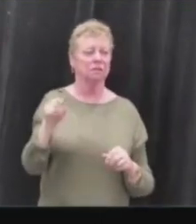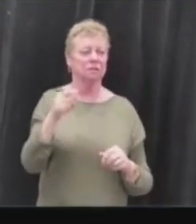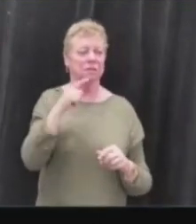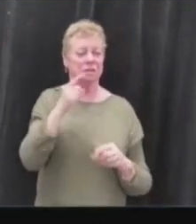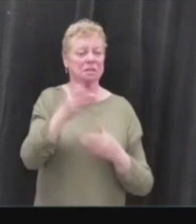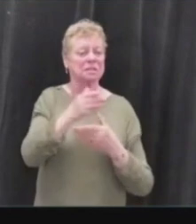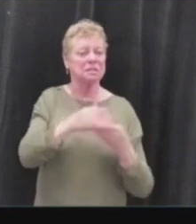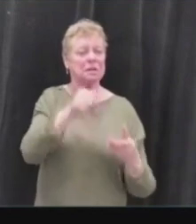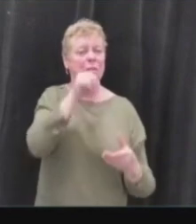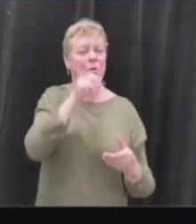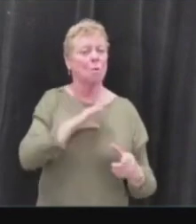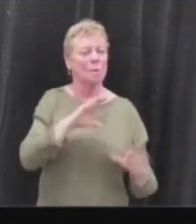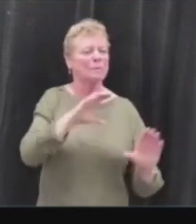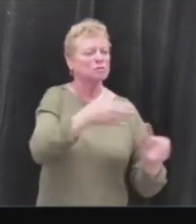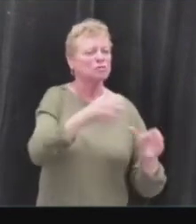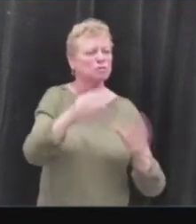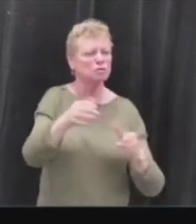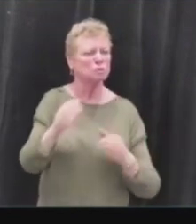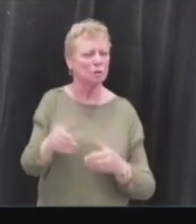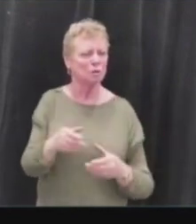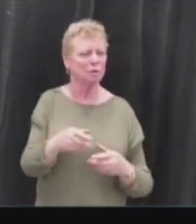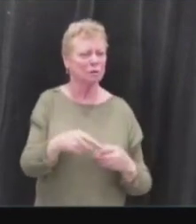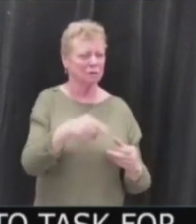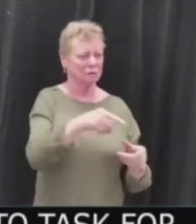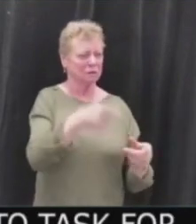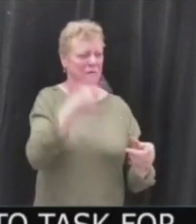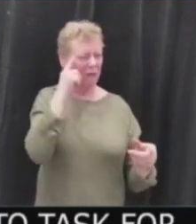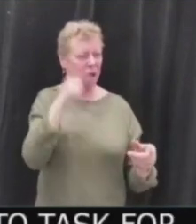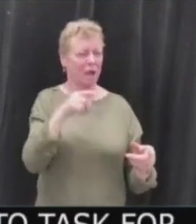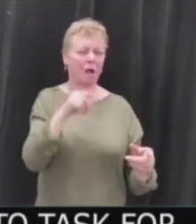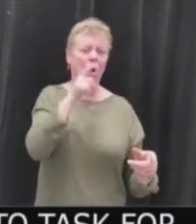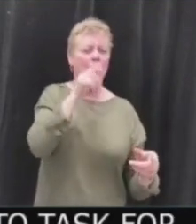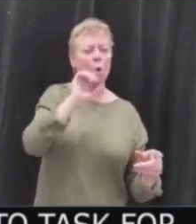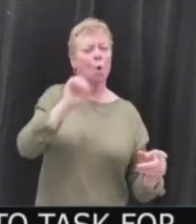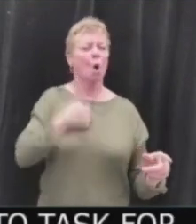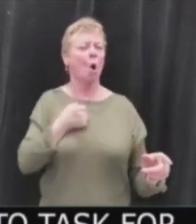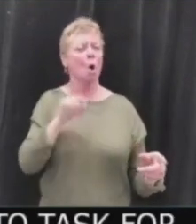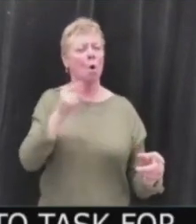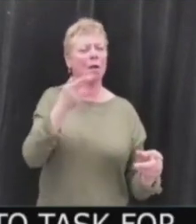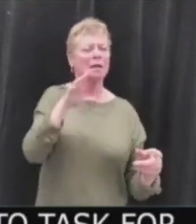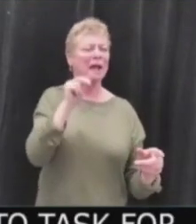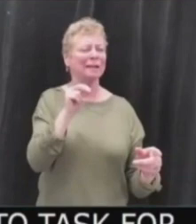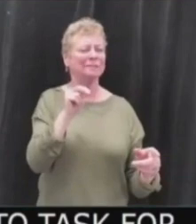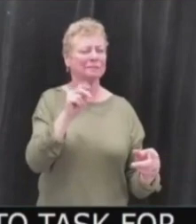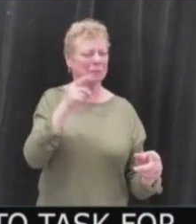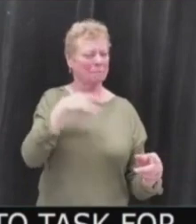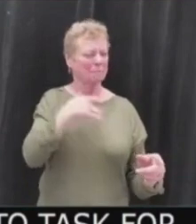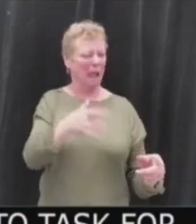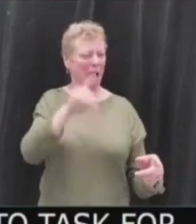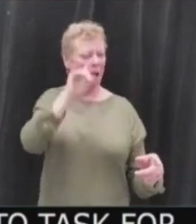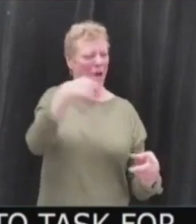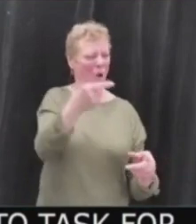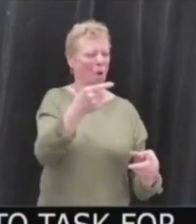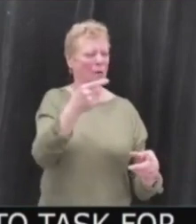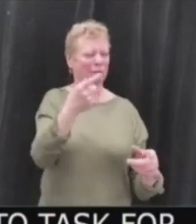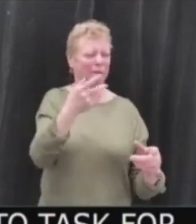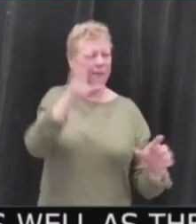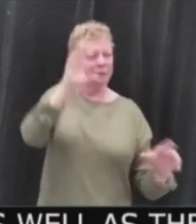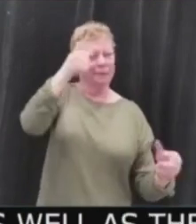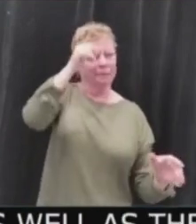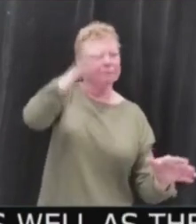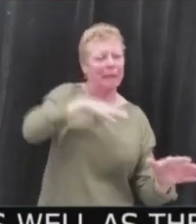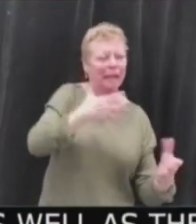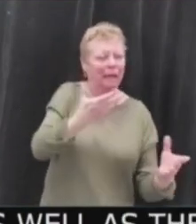and others to task for attempting to treat gun ownership as a gender issue, as well as her frequently misrepresenting homicide stats and firearms use among